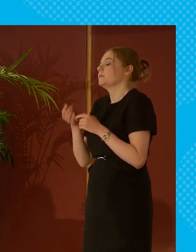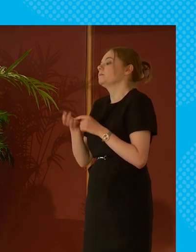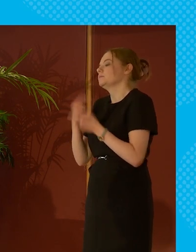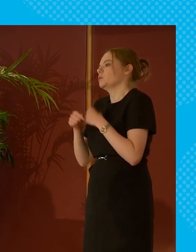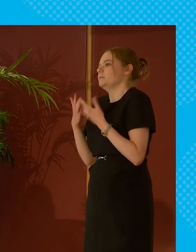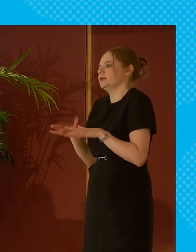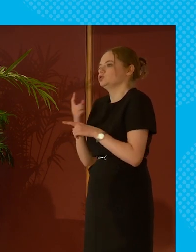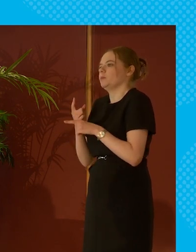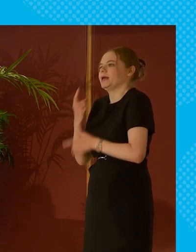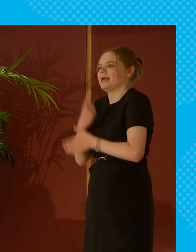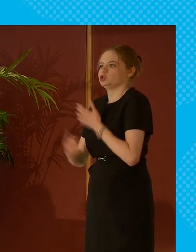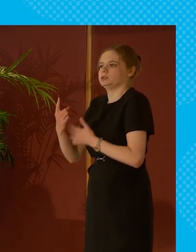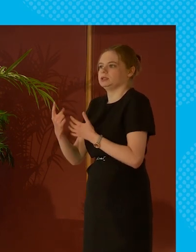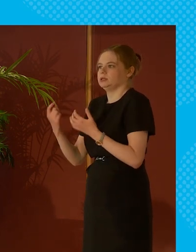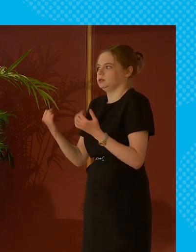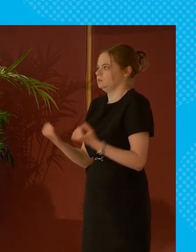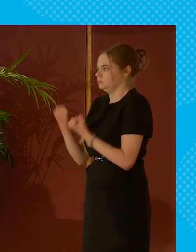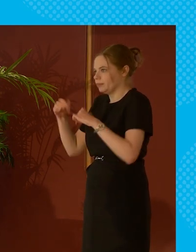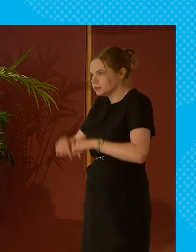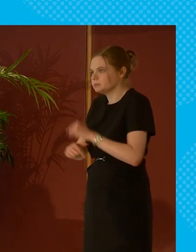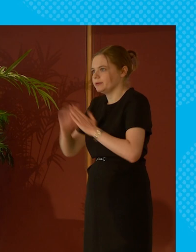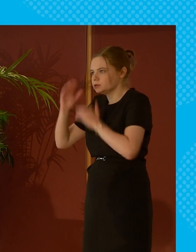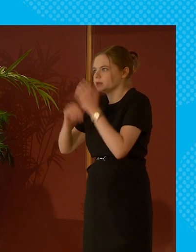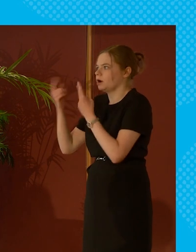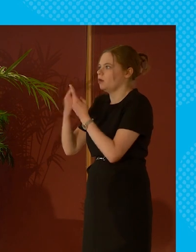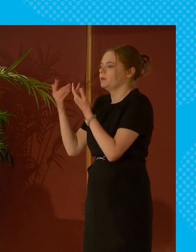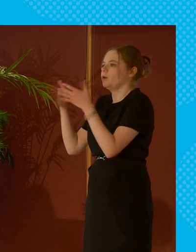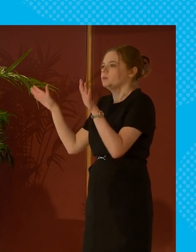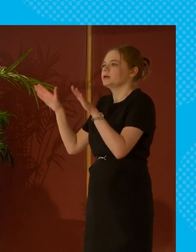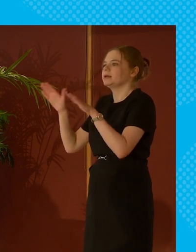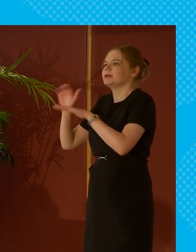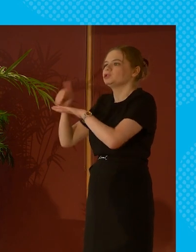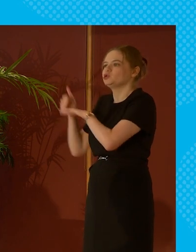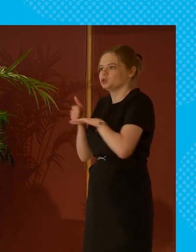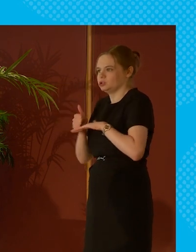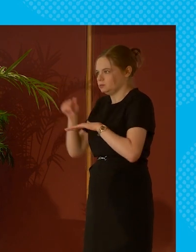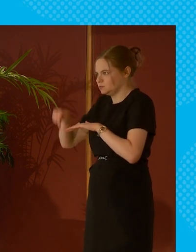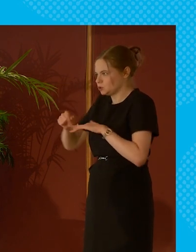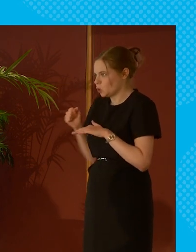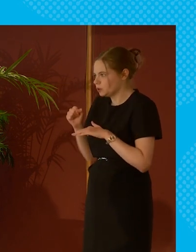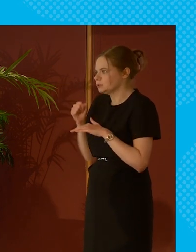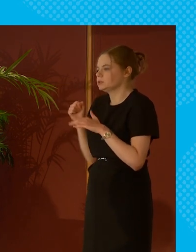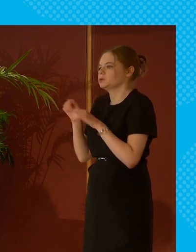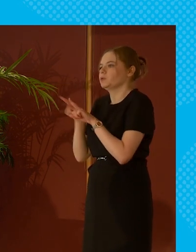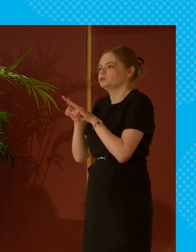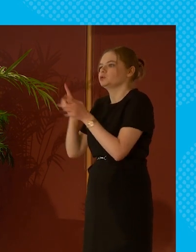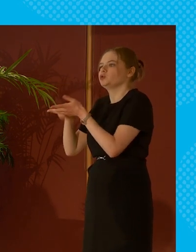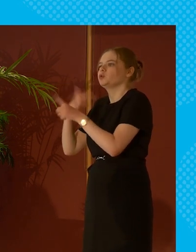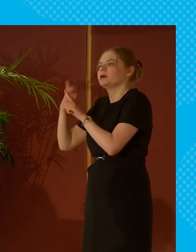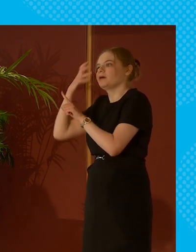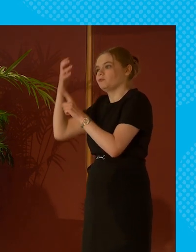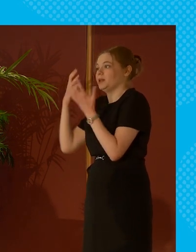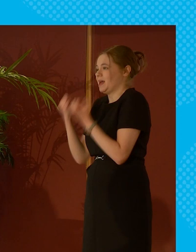agency within this building within other public institutions in scotland and the uk government of course they have a massive responsibility